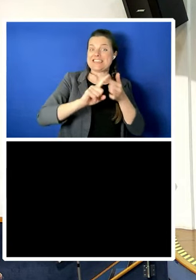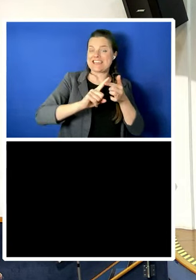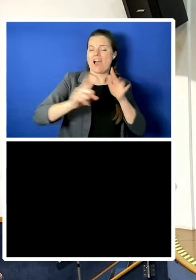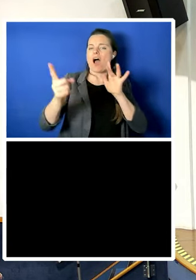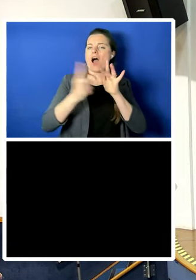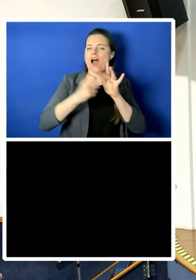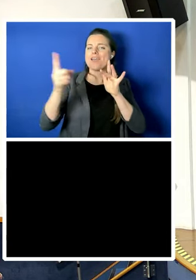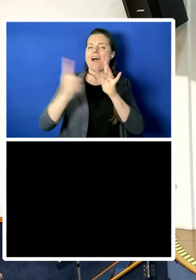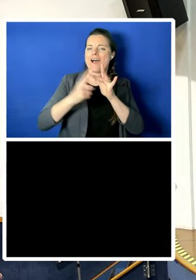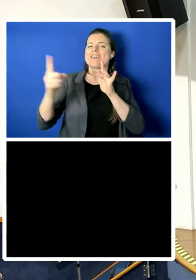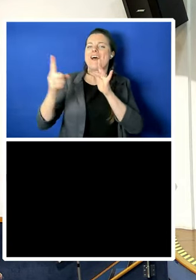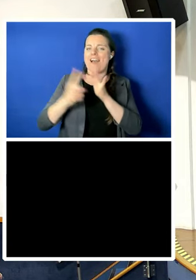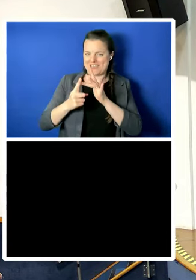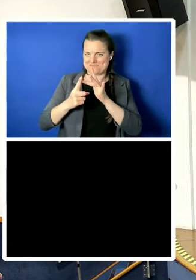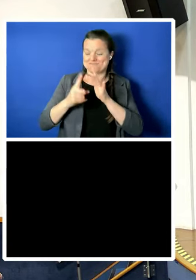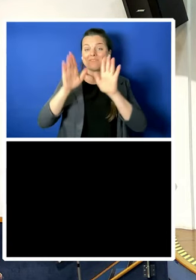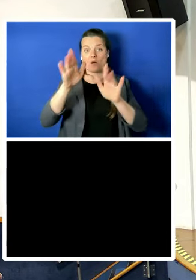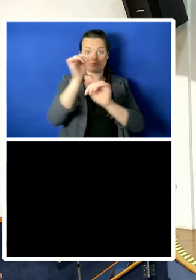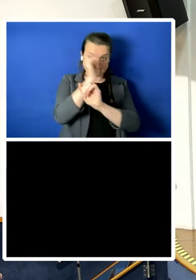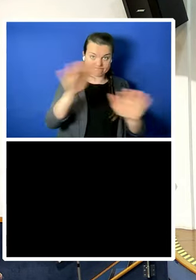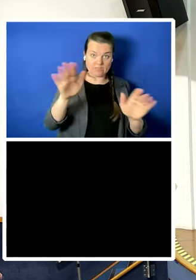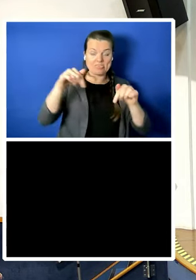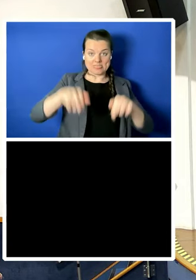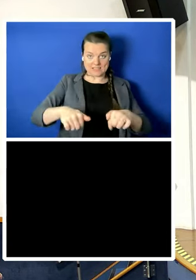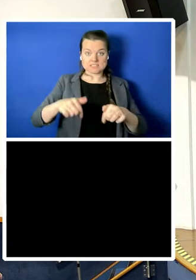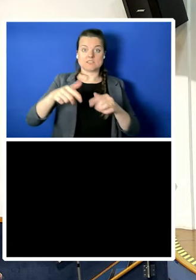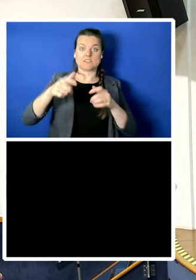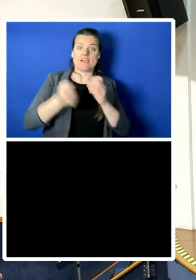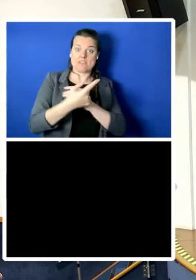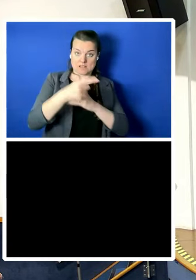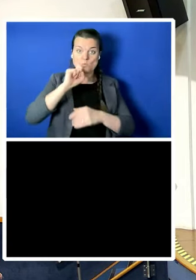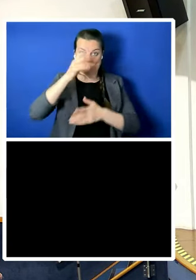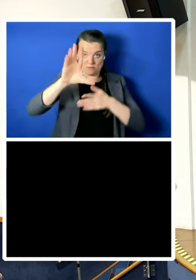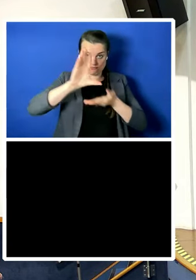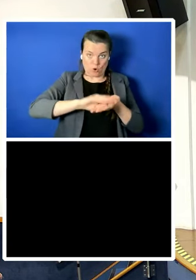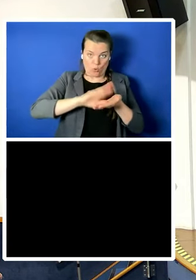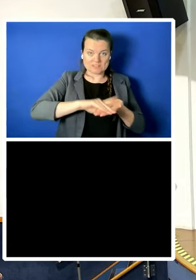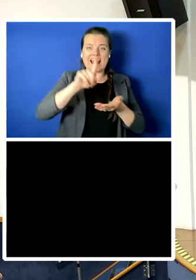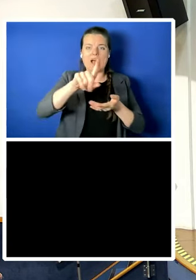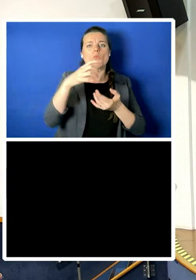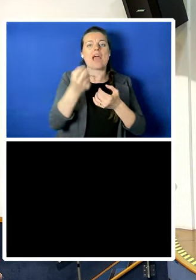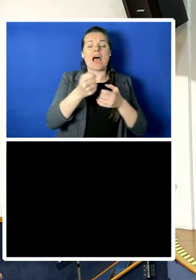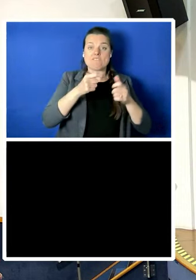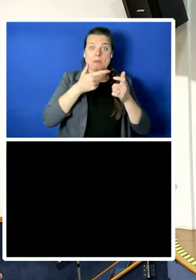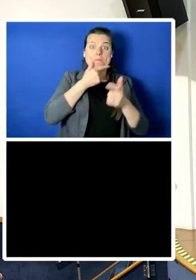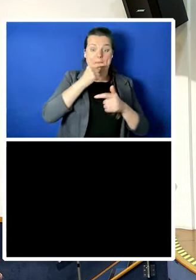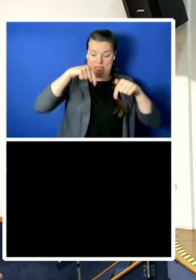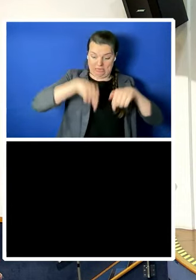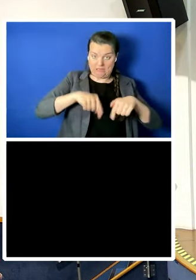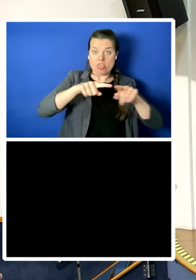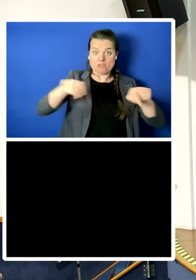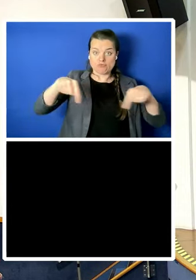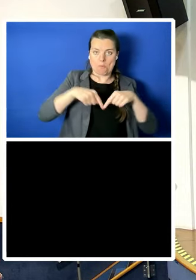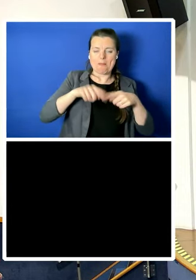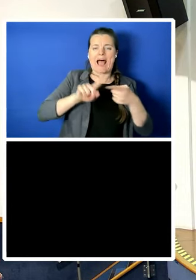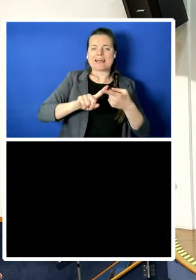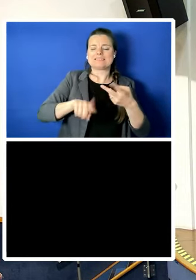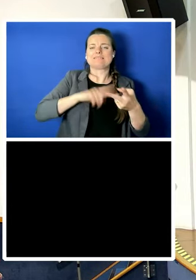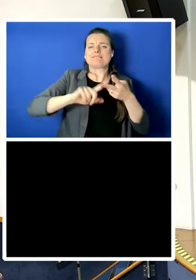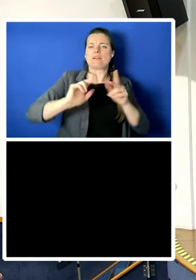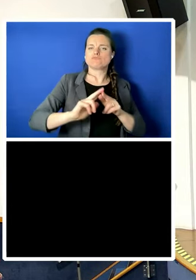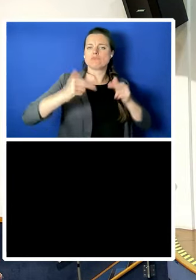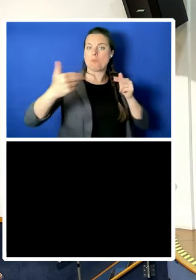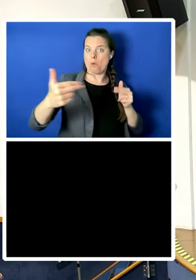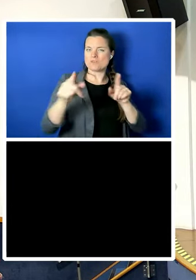is being recorded and we have a large number of people joining us online and hopefully we'll be making this available as a podcast subject